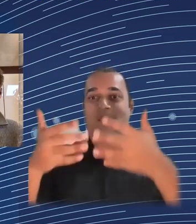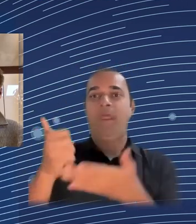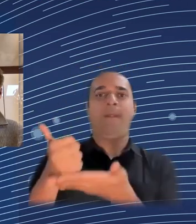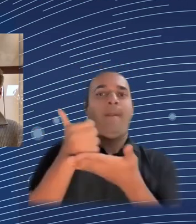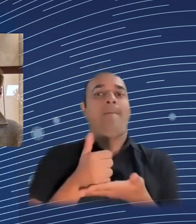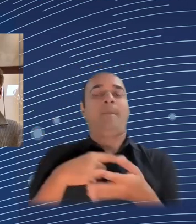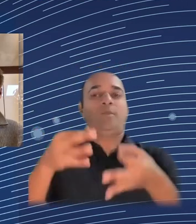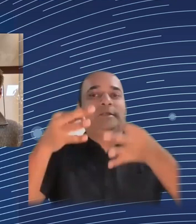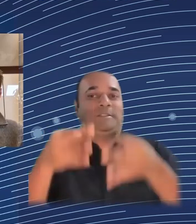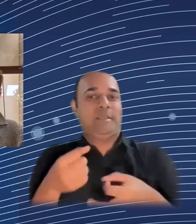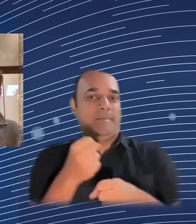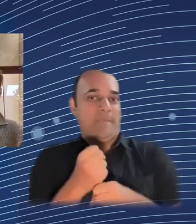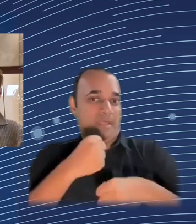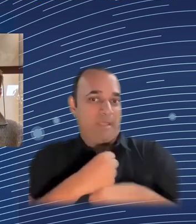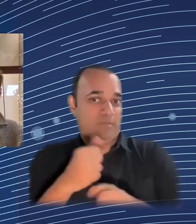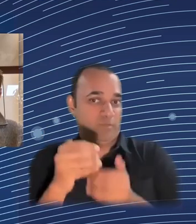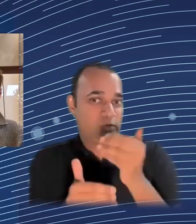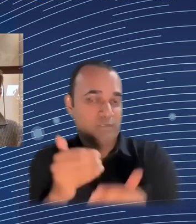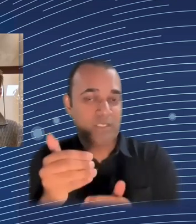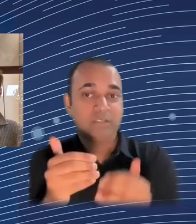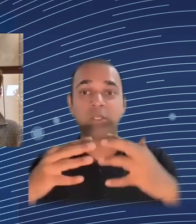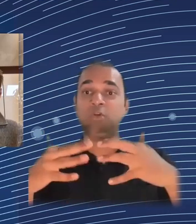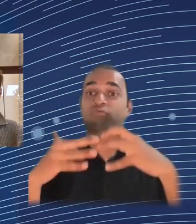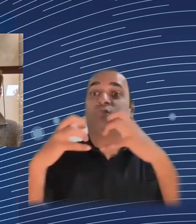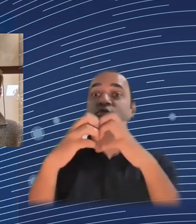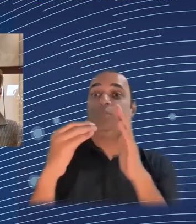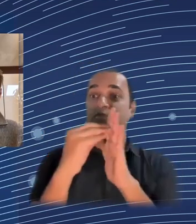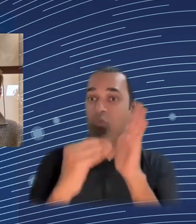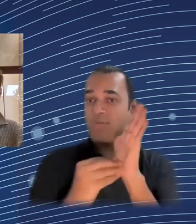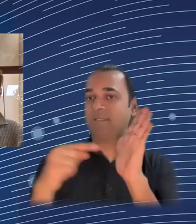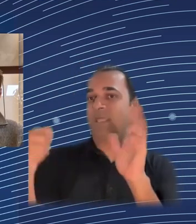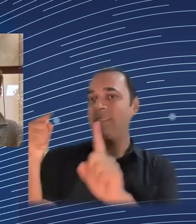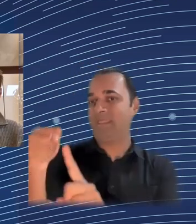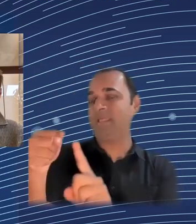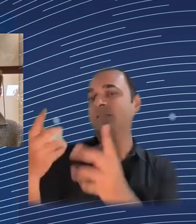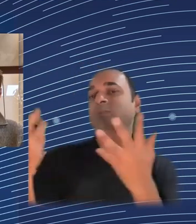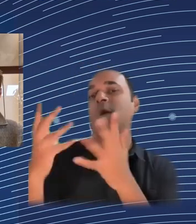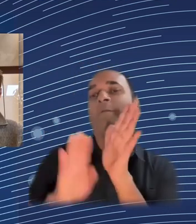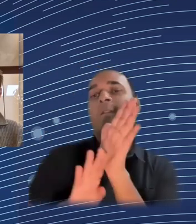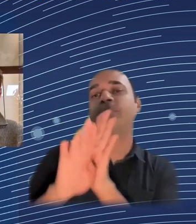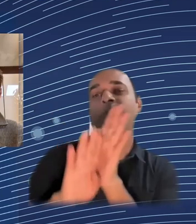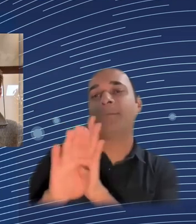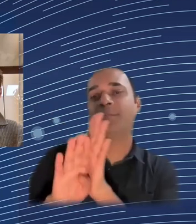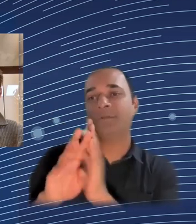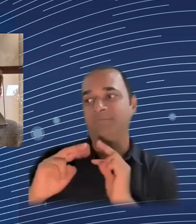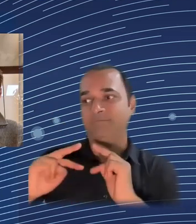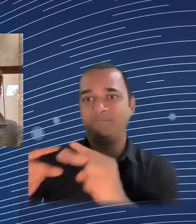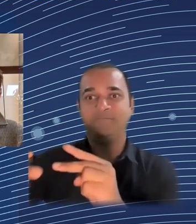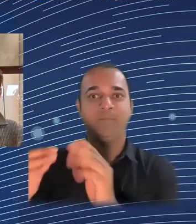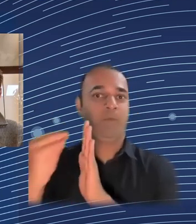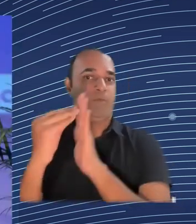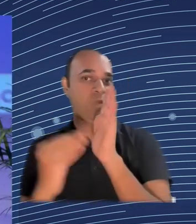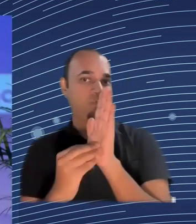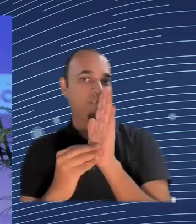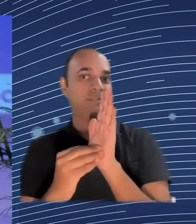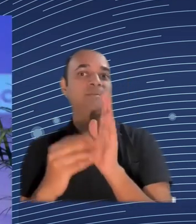results achieved through research in any other area. Because we have a lot of possibilities to